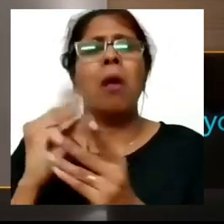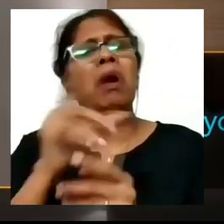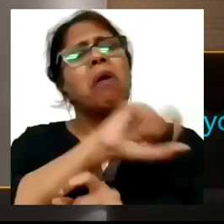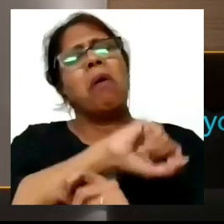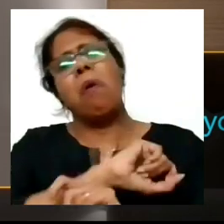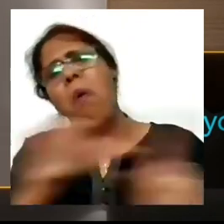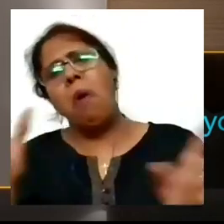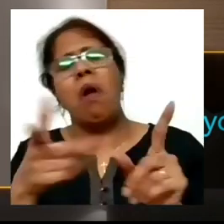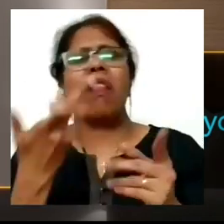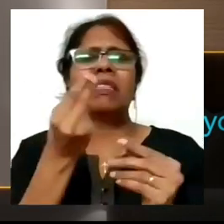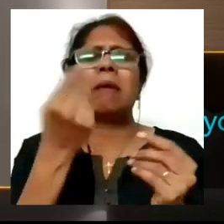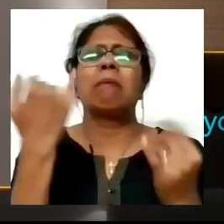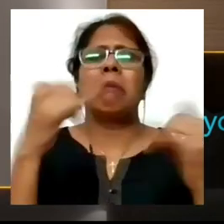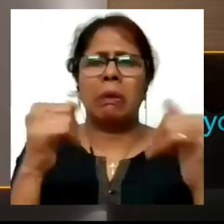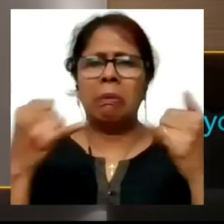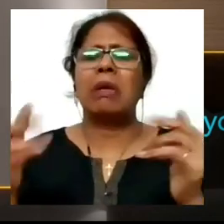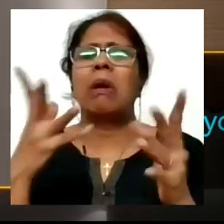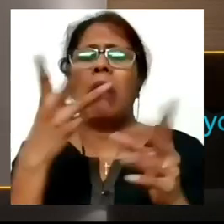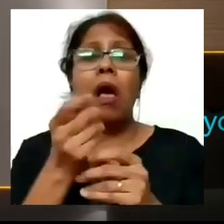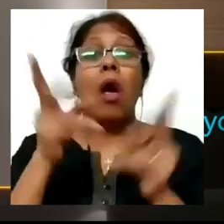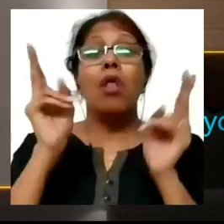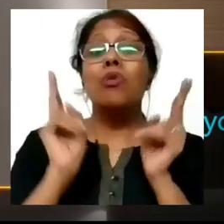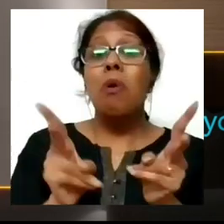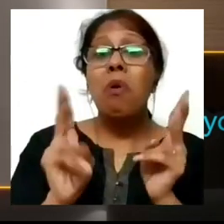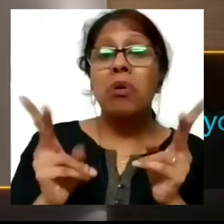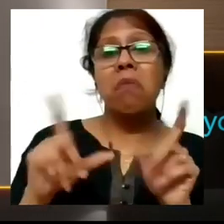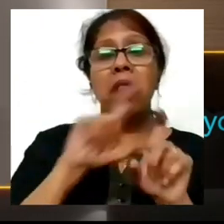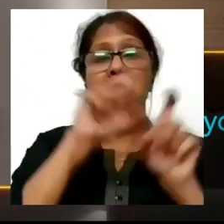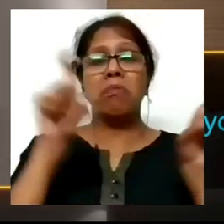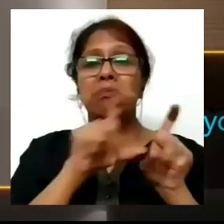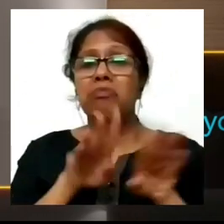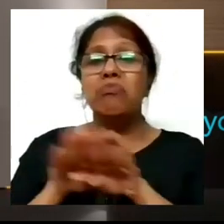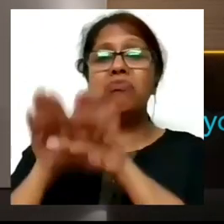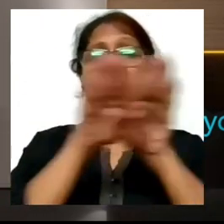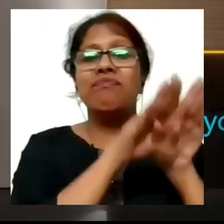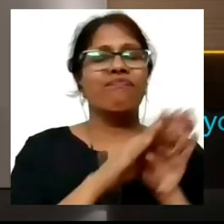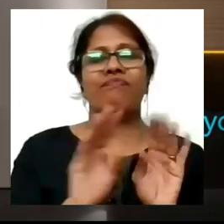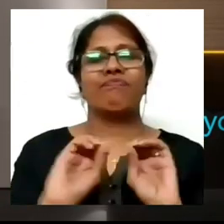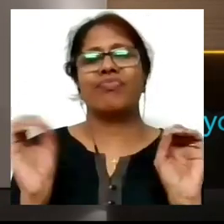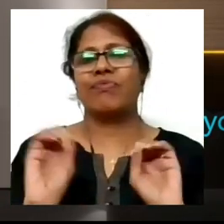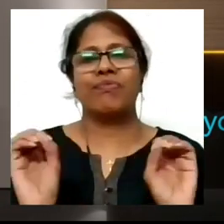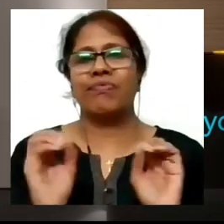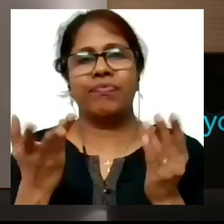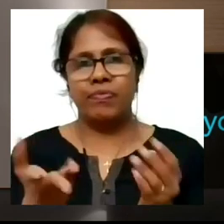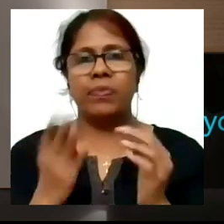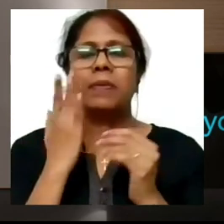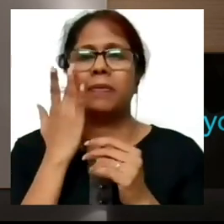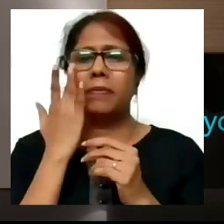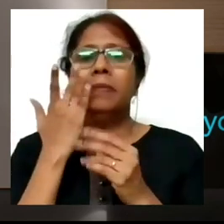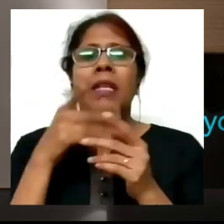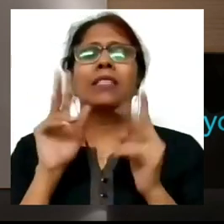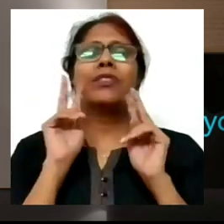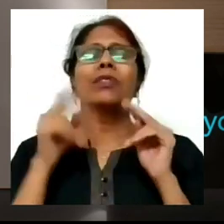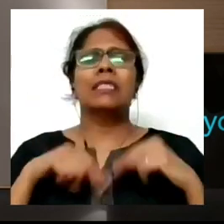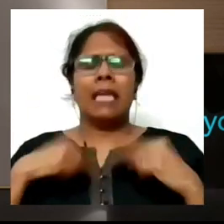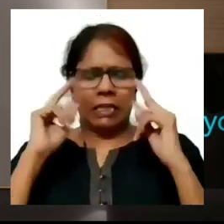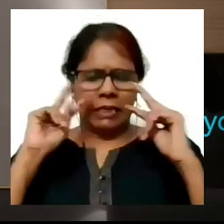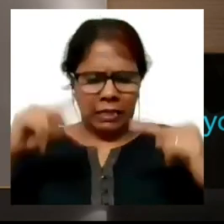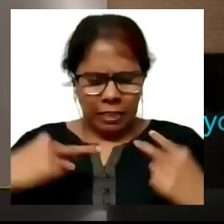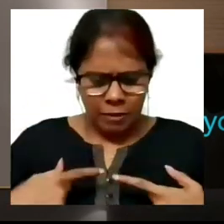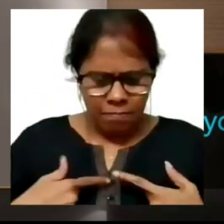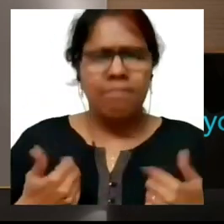there is nothing called normal or standard so you know see yourself for your abilities